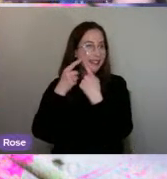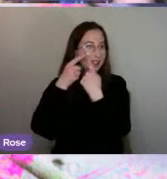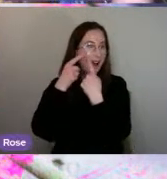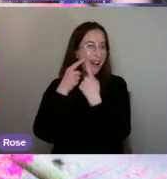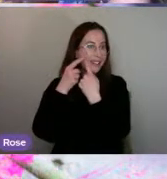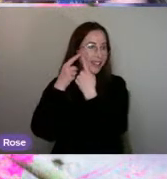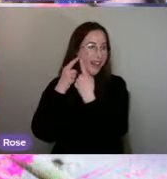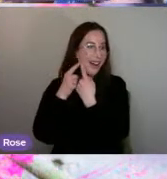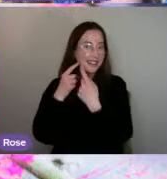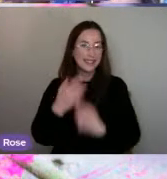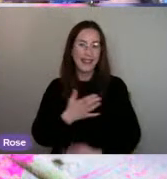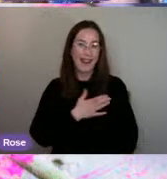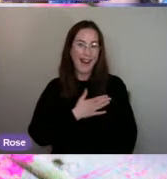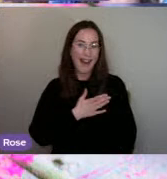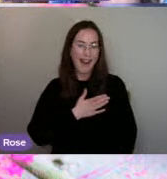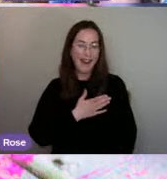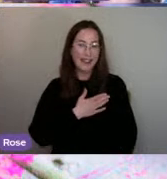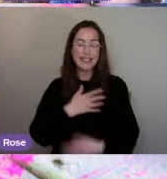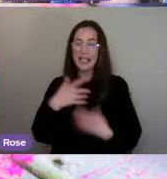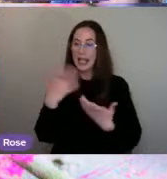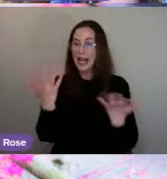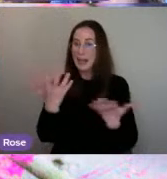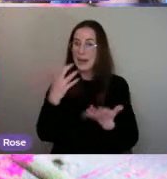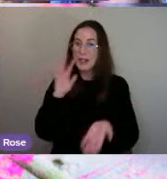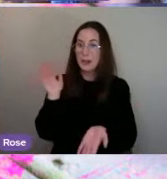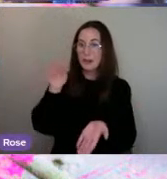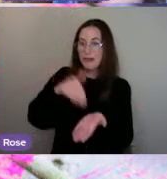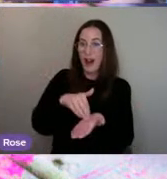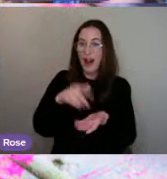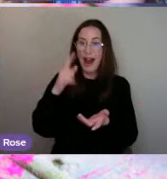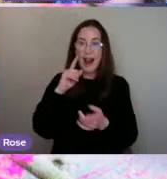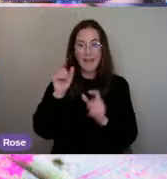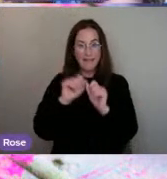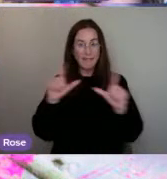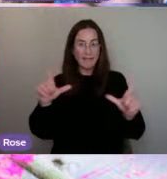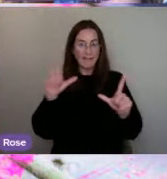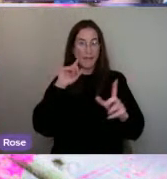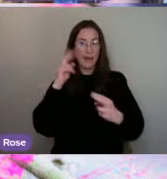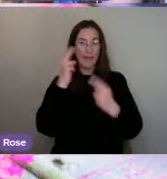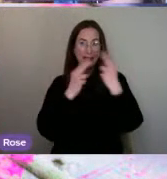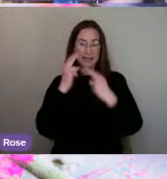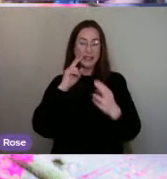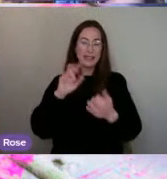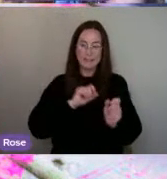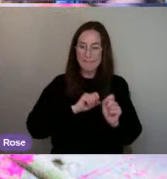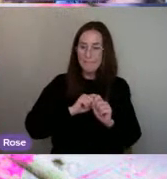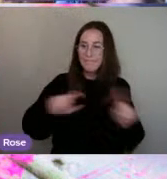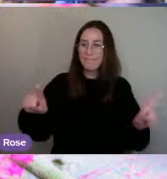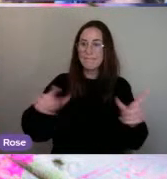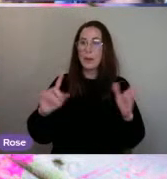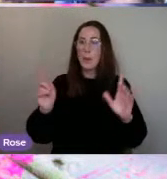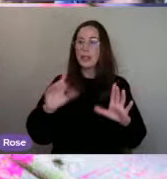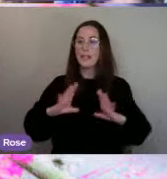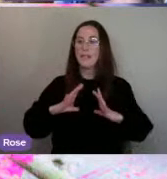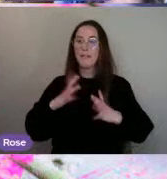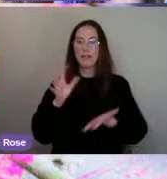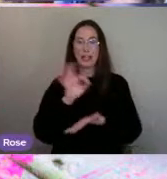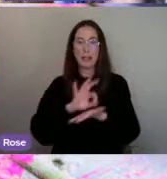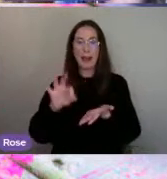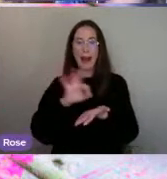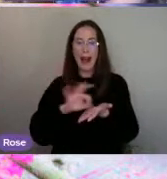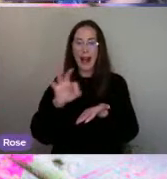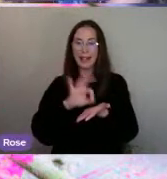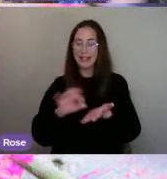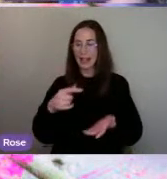anyone who rocks up with face paints gets a free pen. And I think I've shipped out at least 25 pens in the last